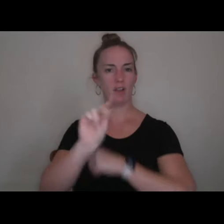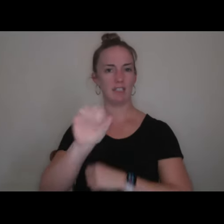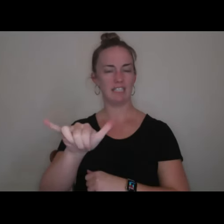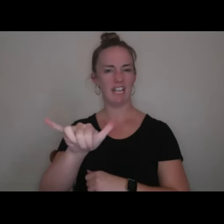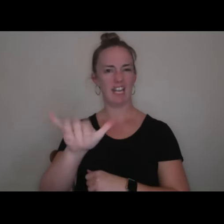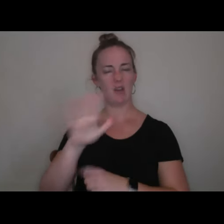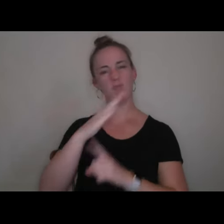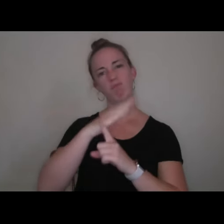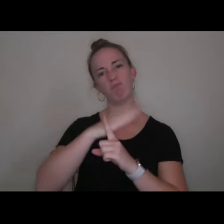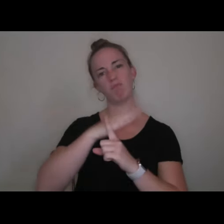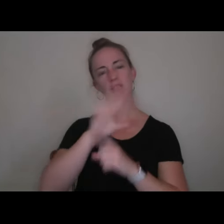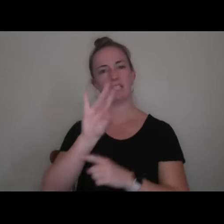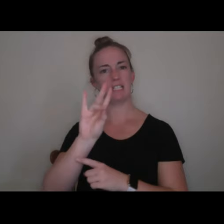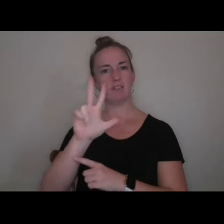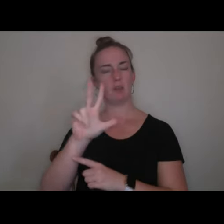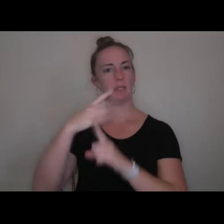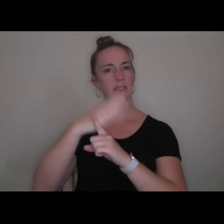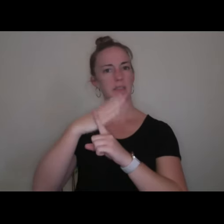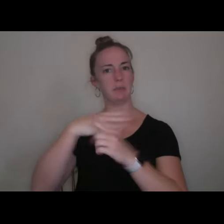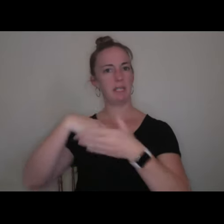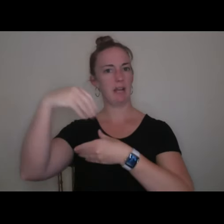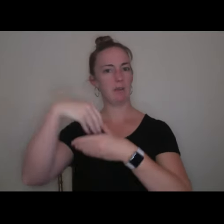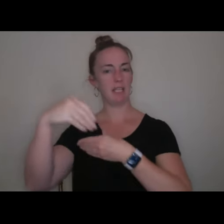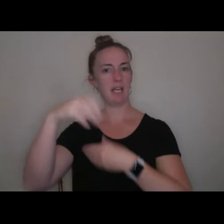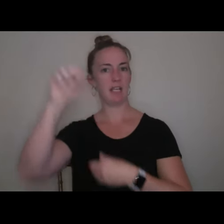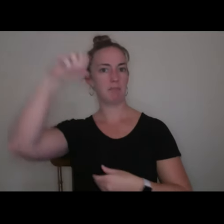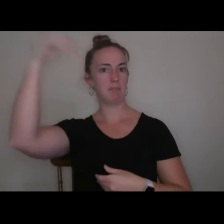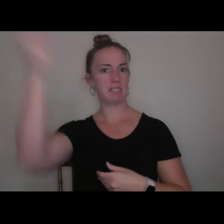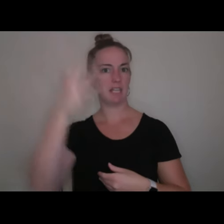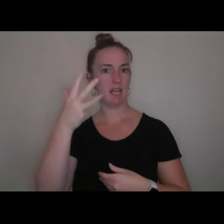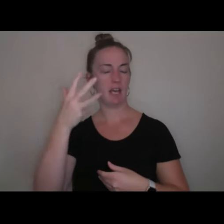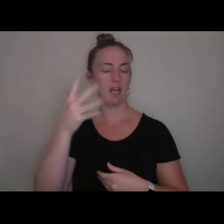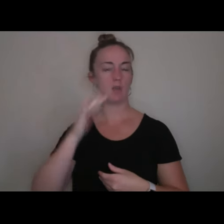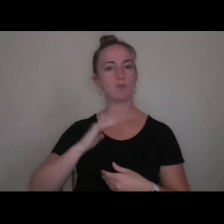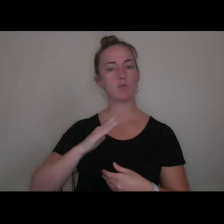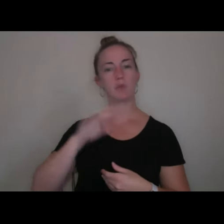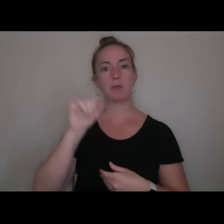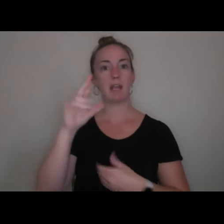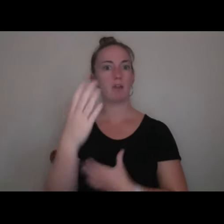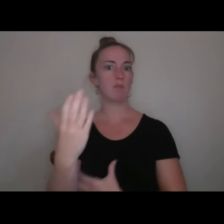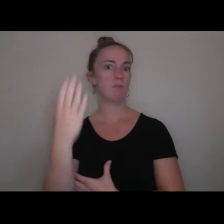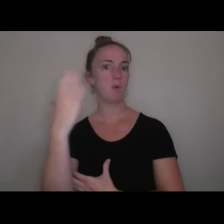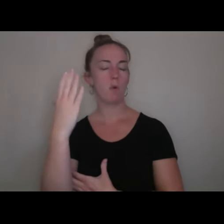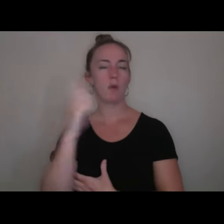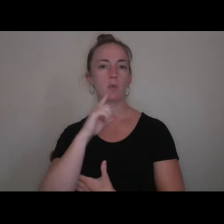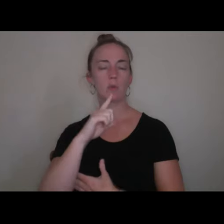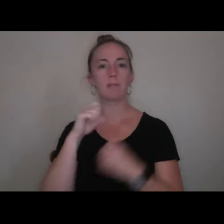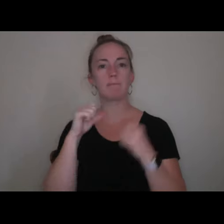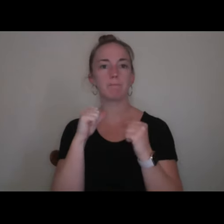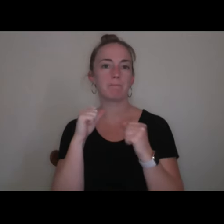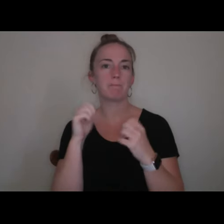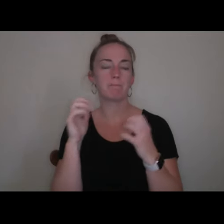73 degrees outside. The sun's out. The air in the morning was crisp and cool.